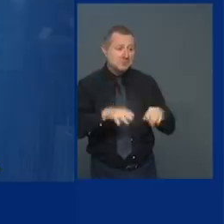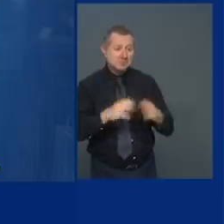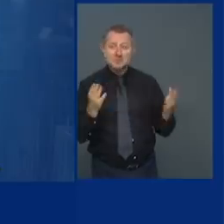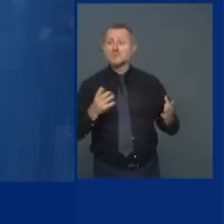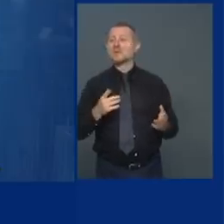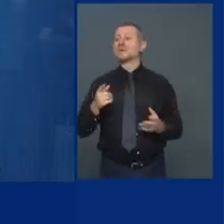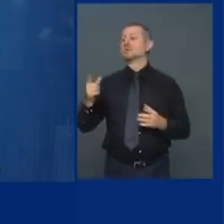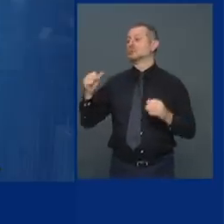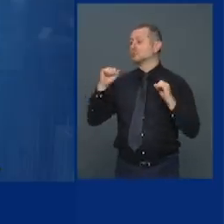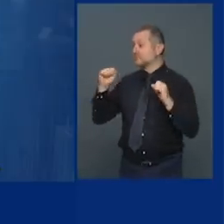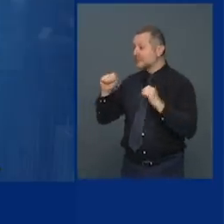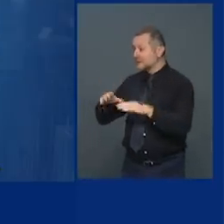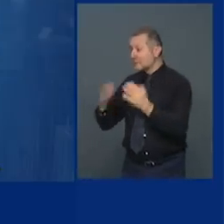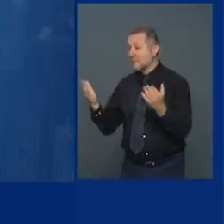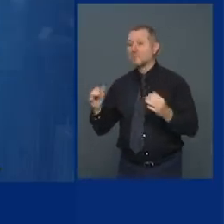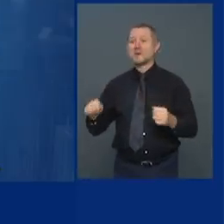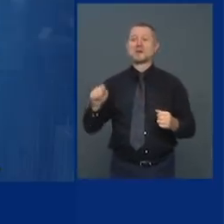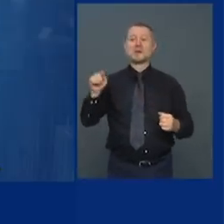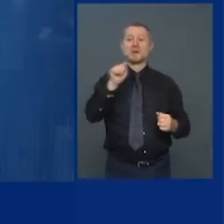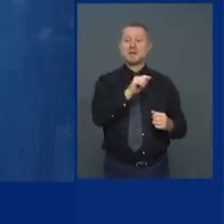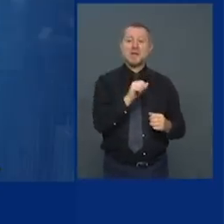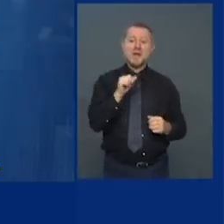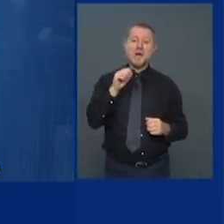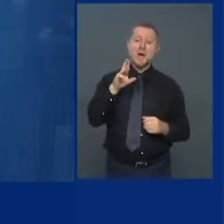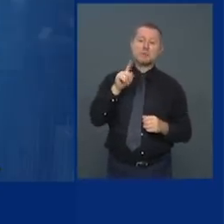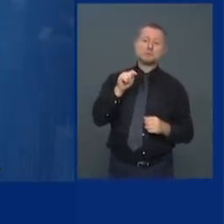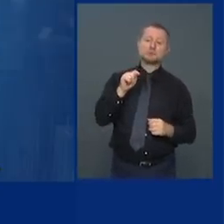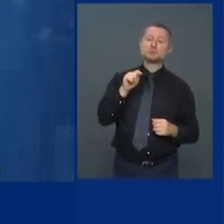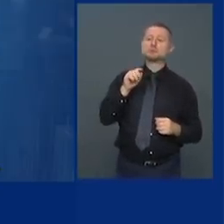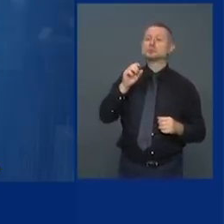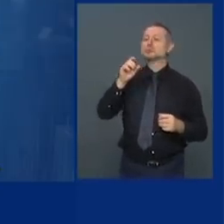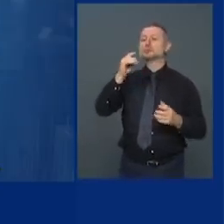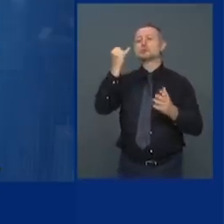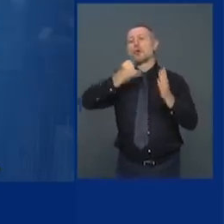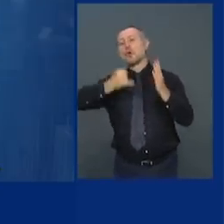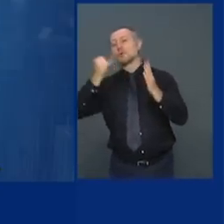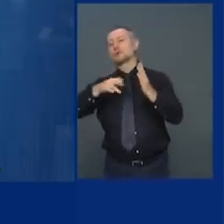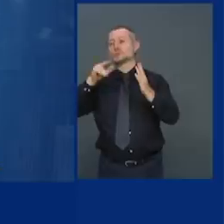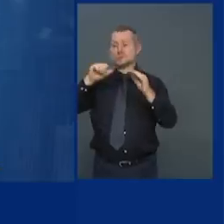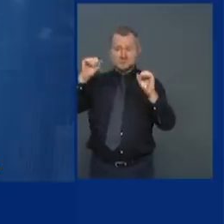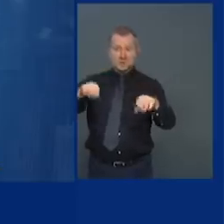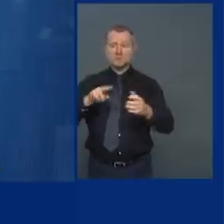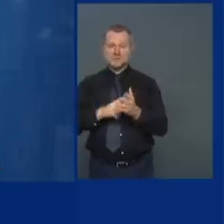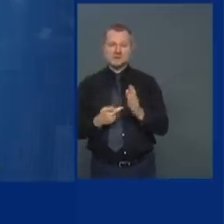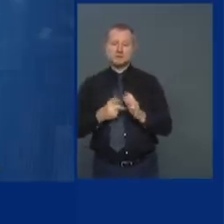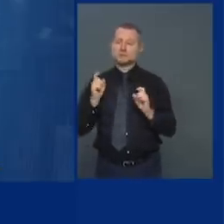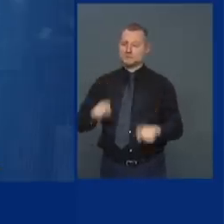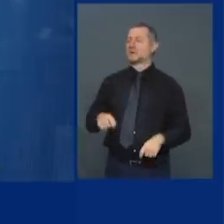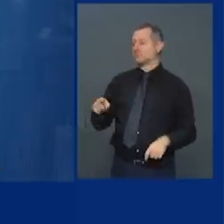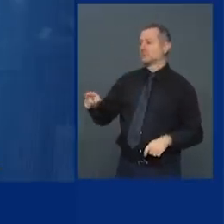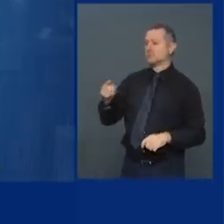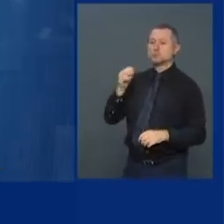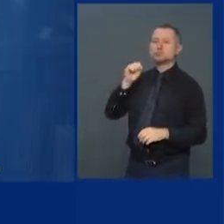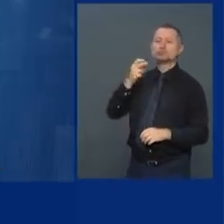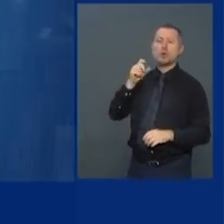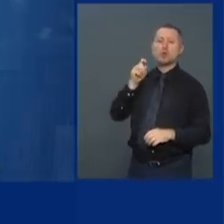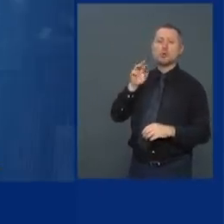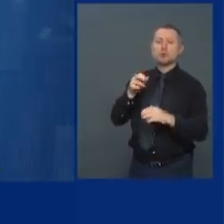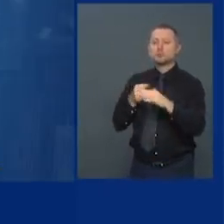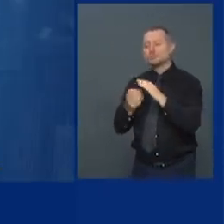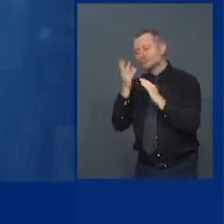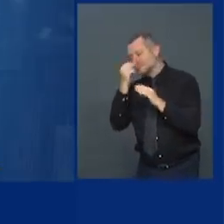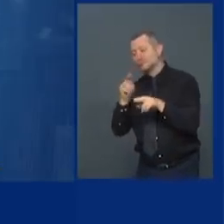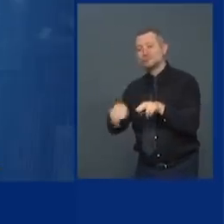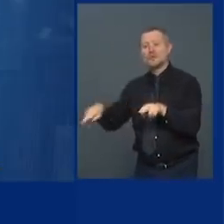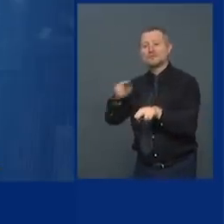studios you can open a shelter shelter you have to open it with precautions but open